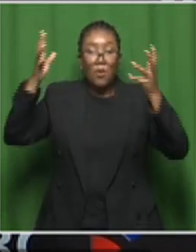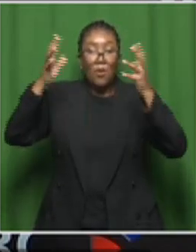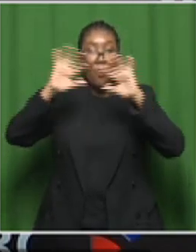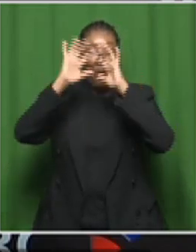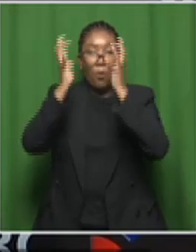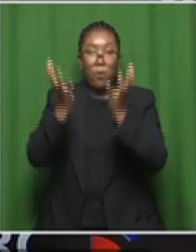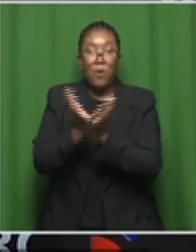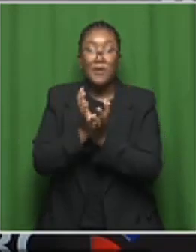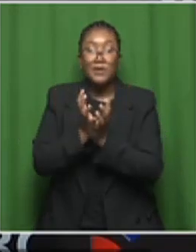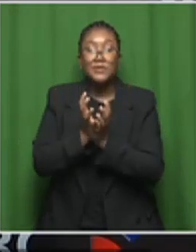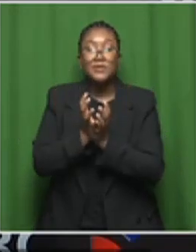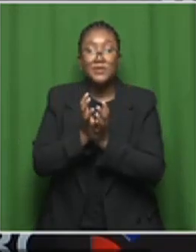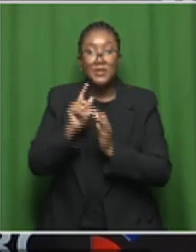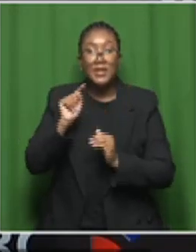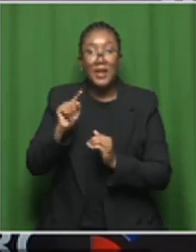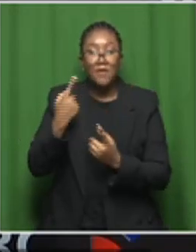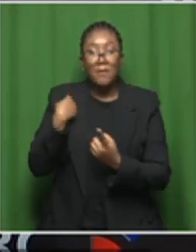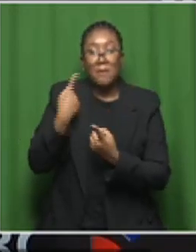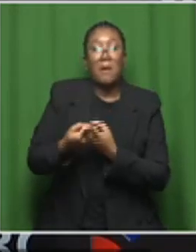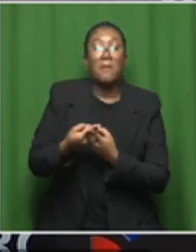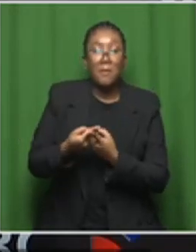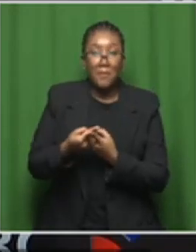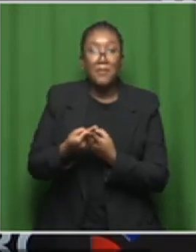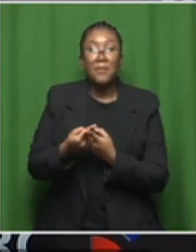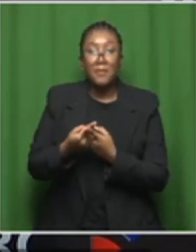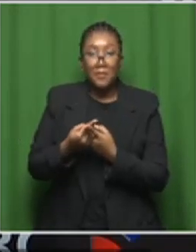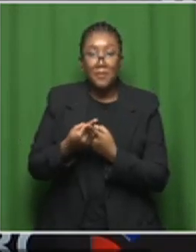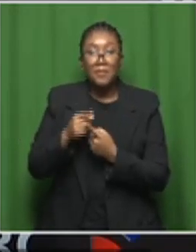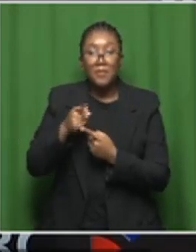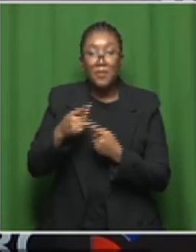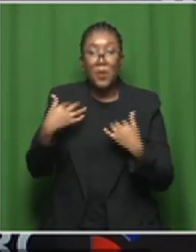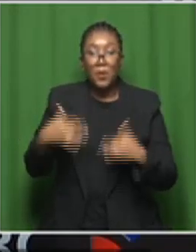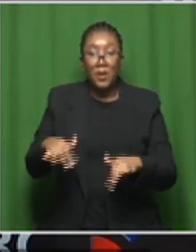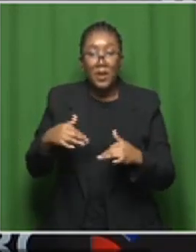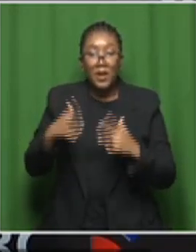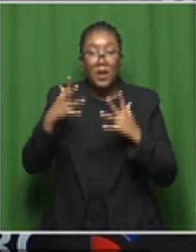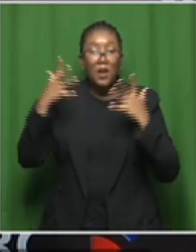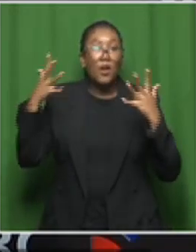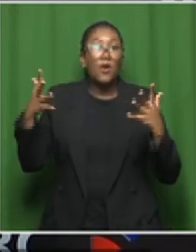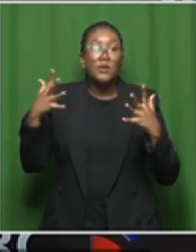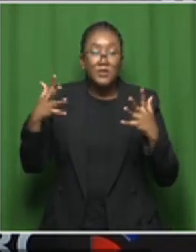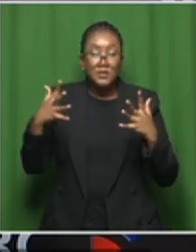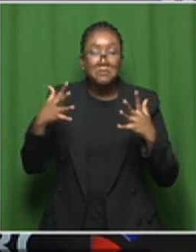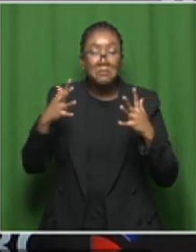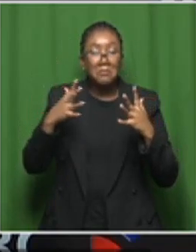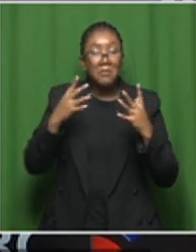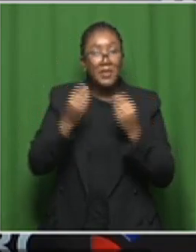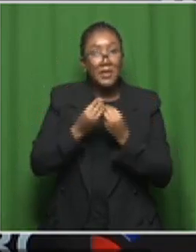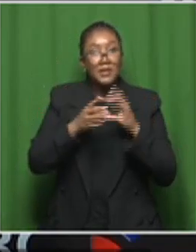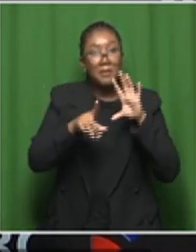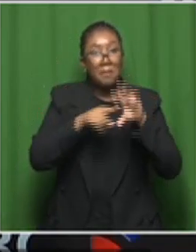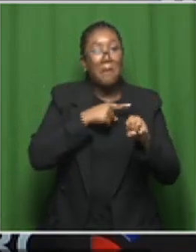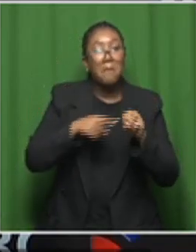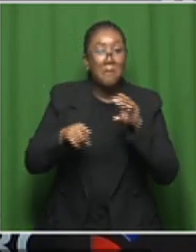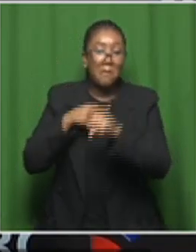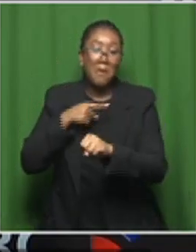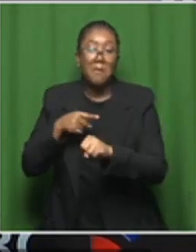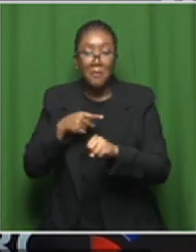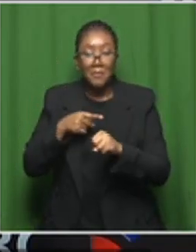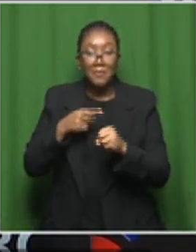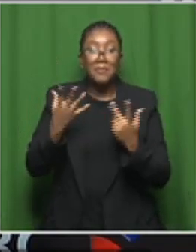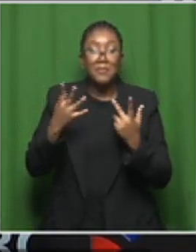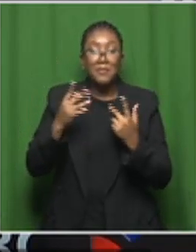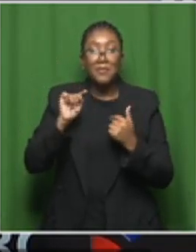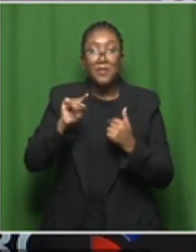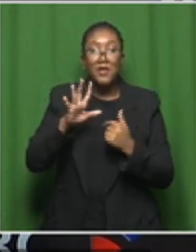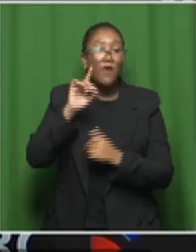Uh, and since that time, there's been a lot of, of, of discoveries because, uh, you know, like your